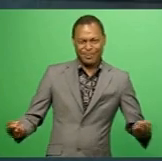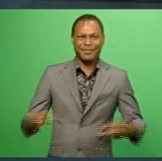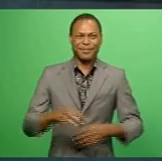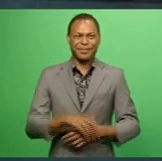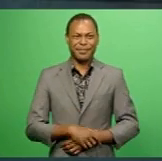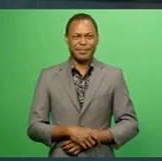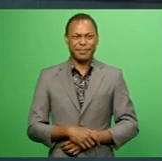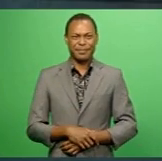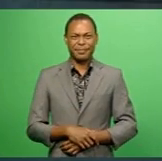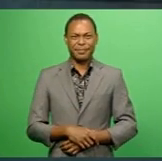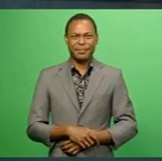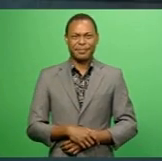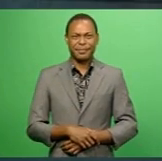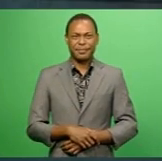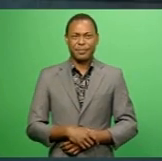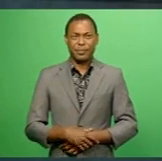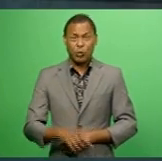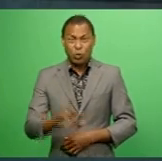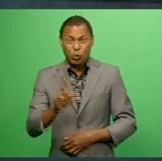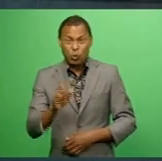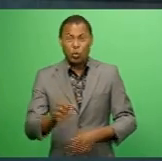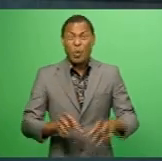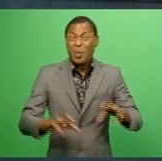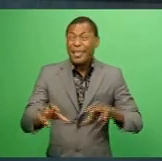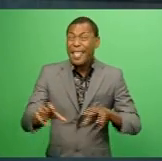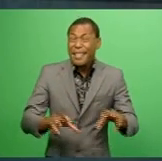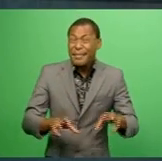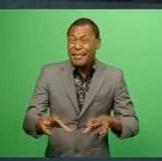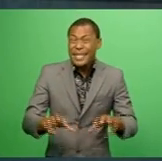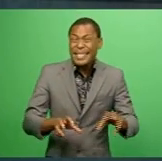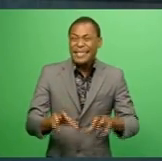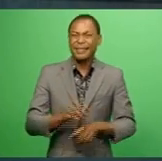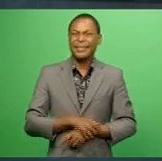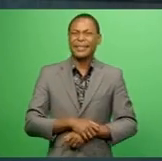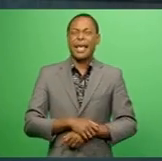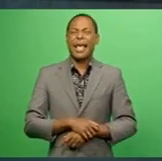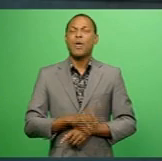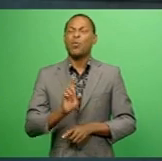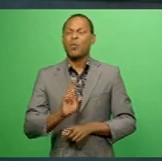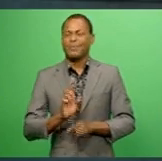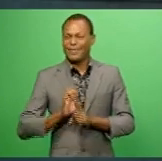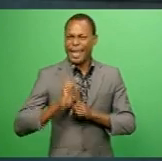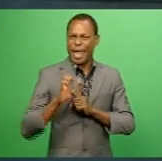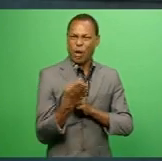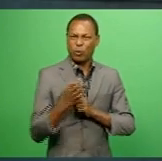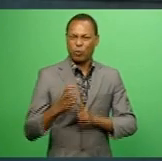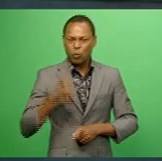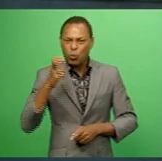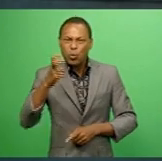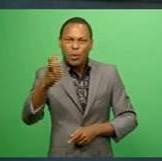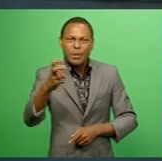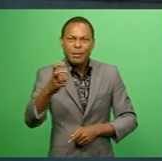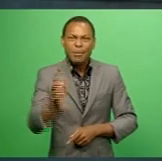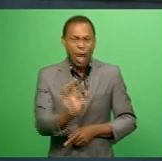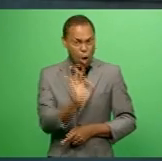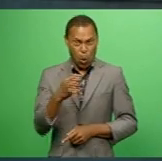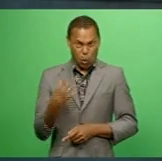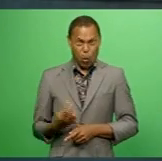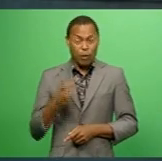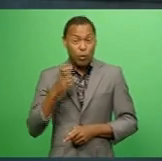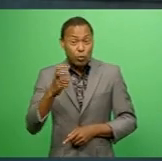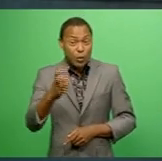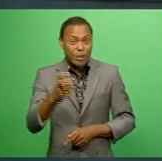This recreation of our ecotourism is not only for tourism, but also for the